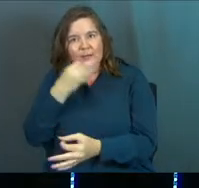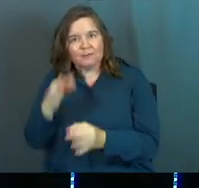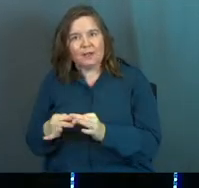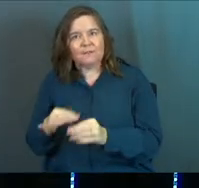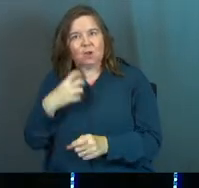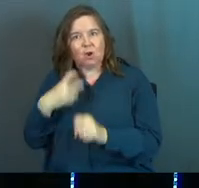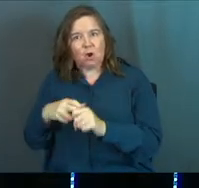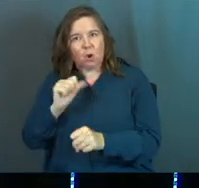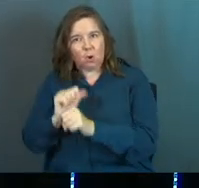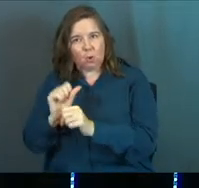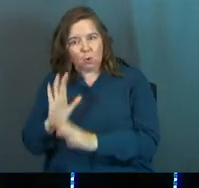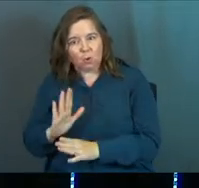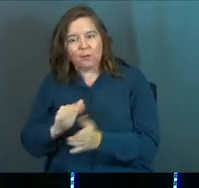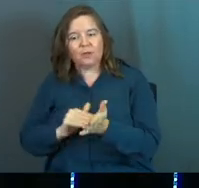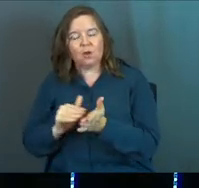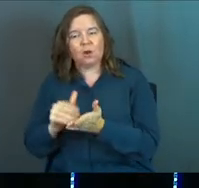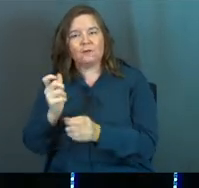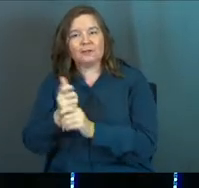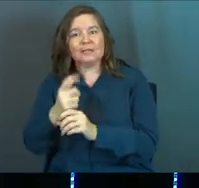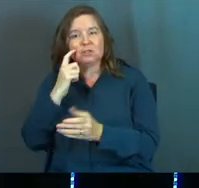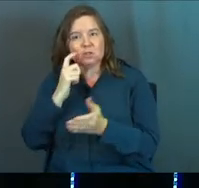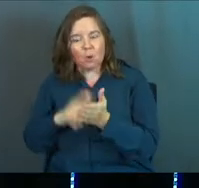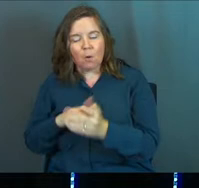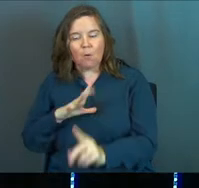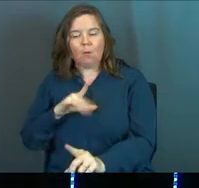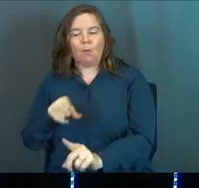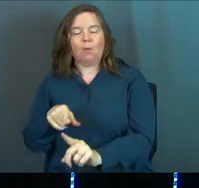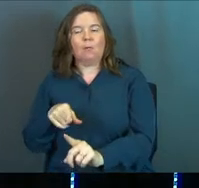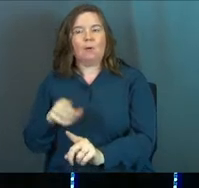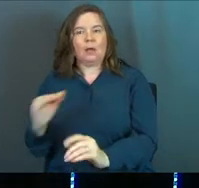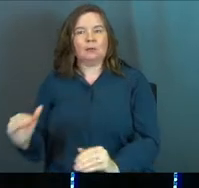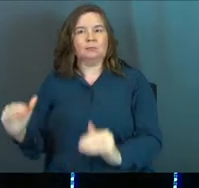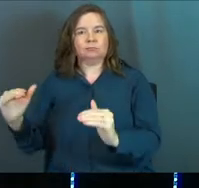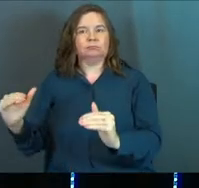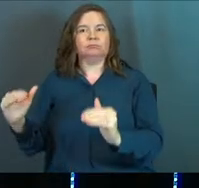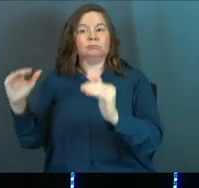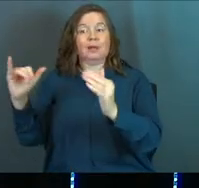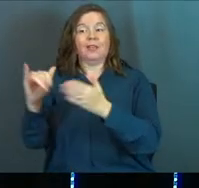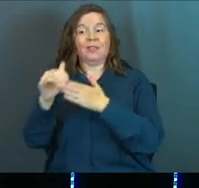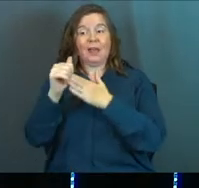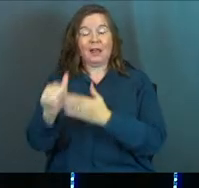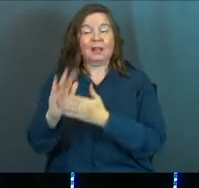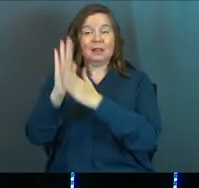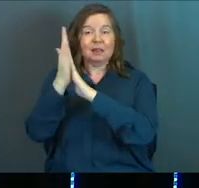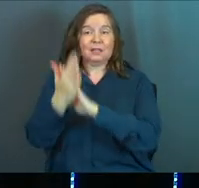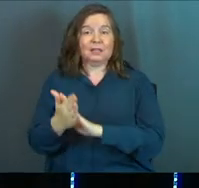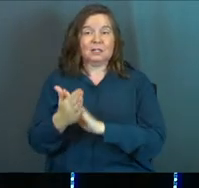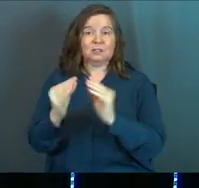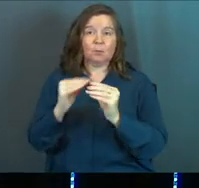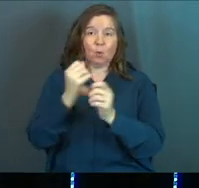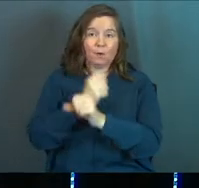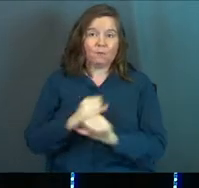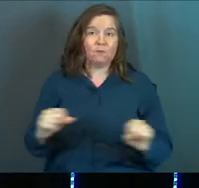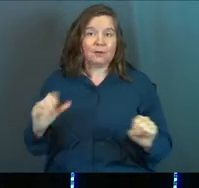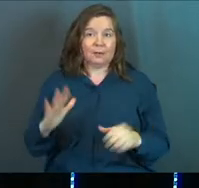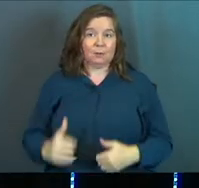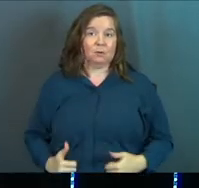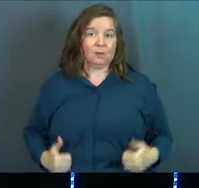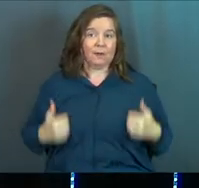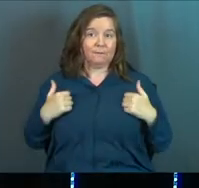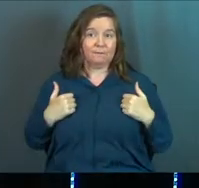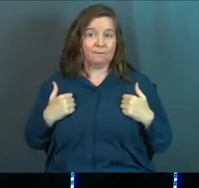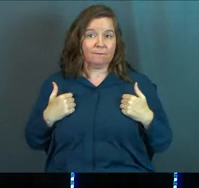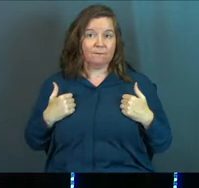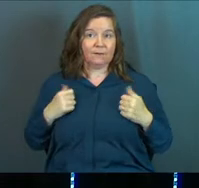faithful and a hard worker. That often gets noticed and you often get promoted. And that leads to greater freedom in your life,